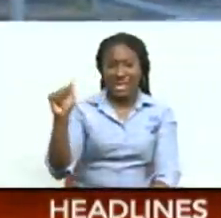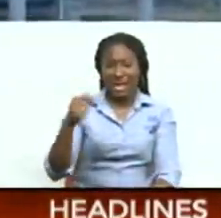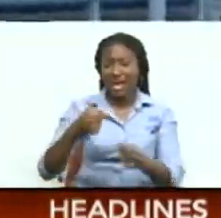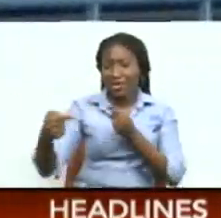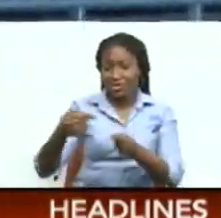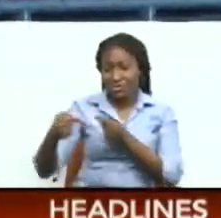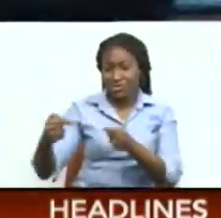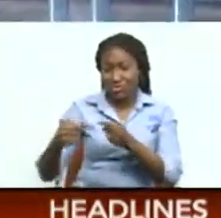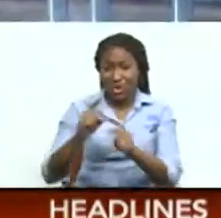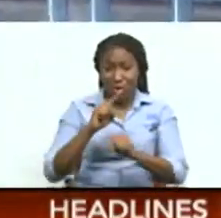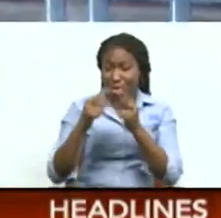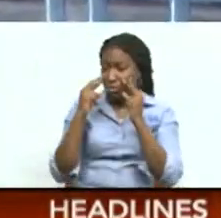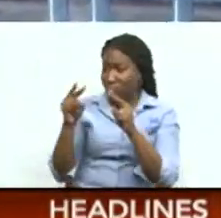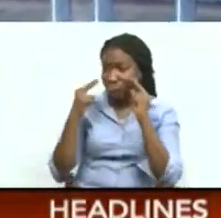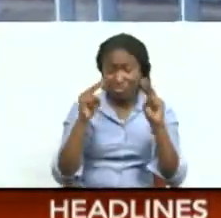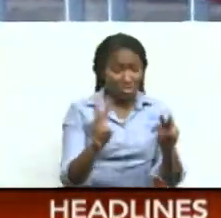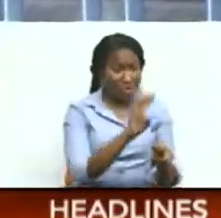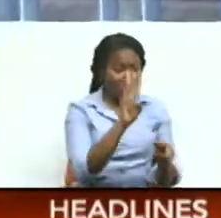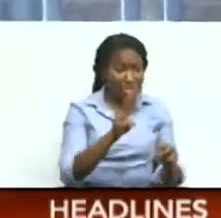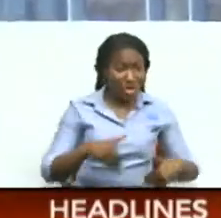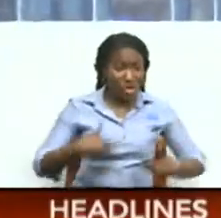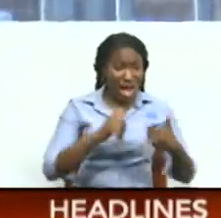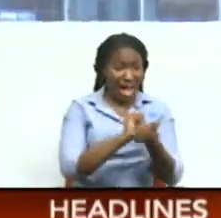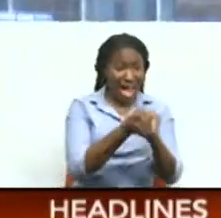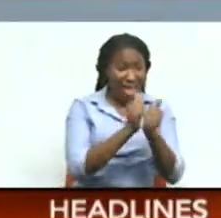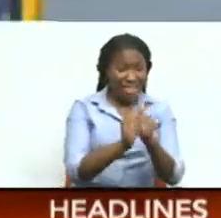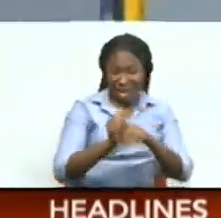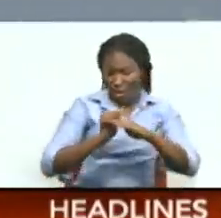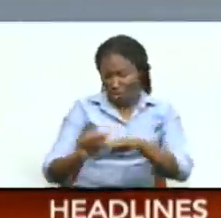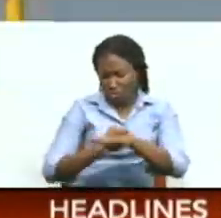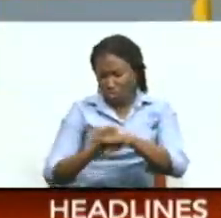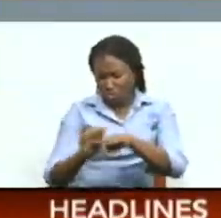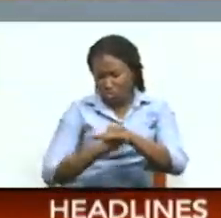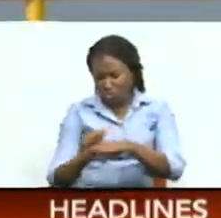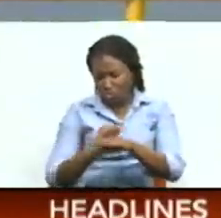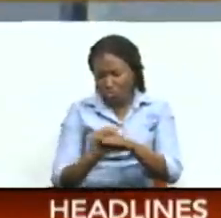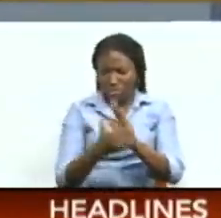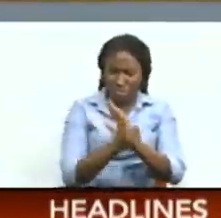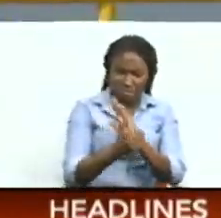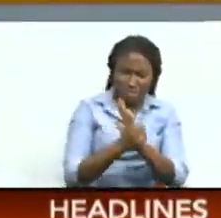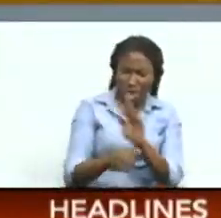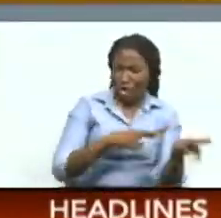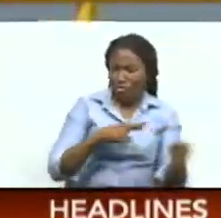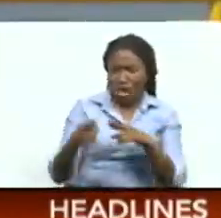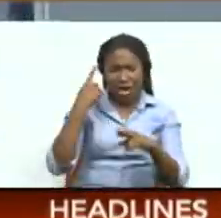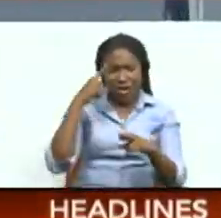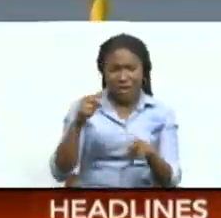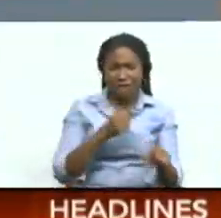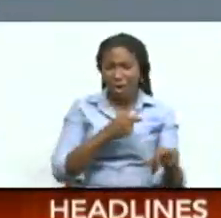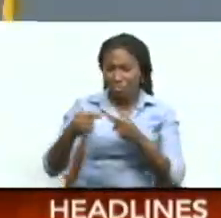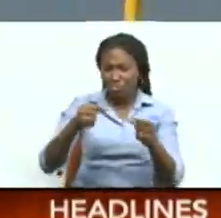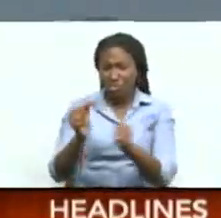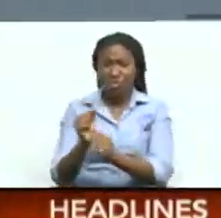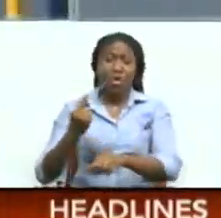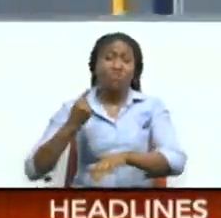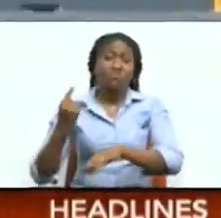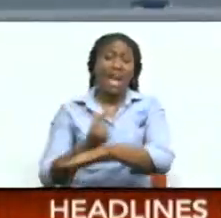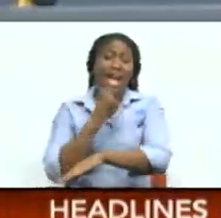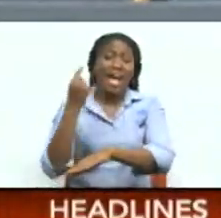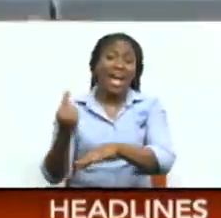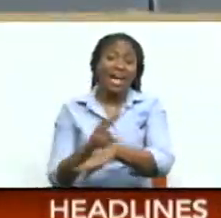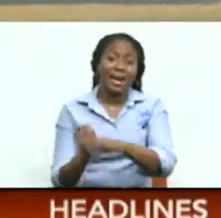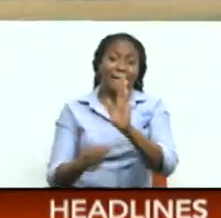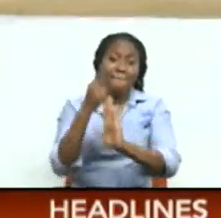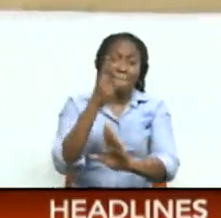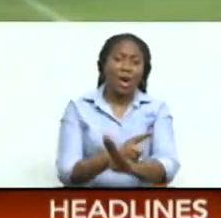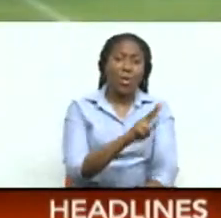one looked on Wednesday, these young athletes were fine-tuning form and technique Readying to take Grenada by storm from March 29th